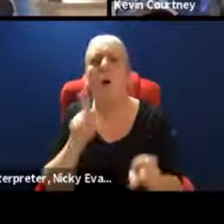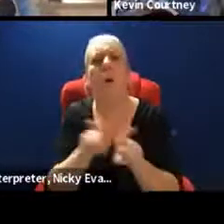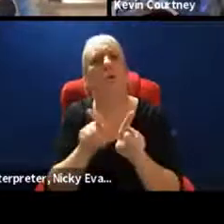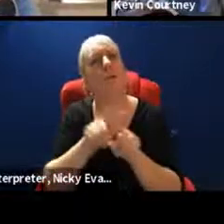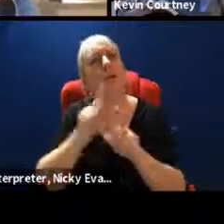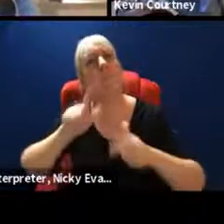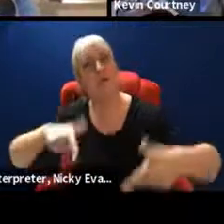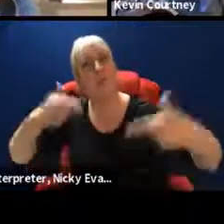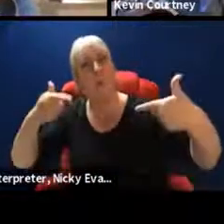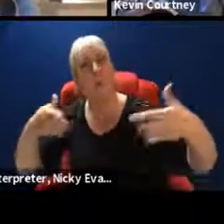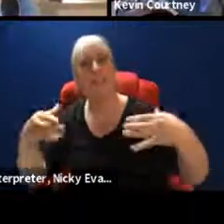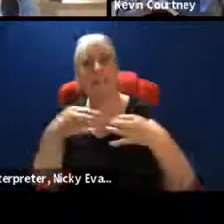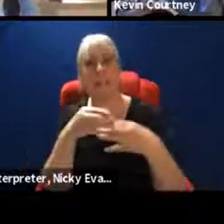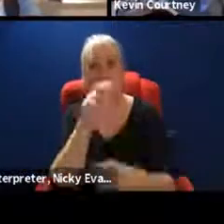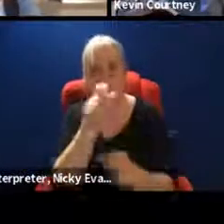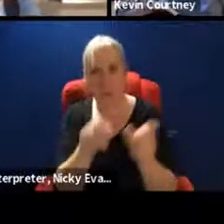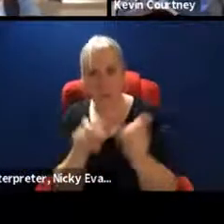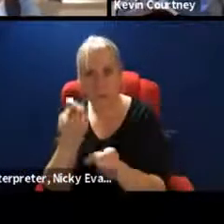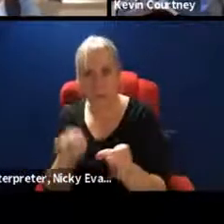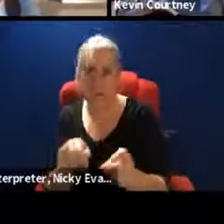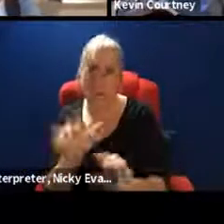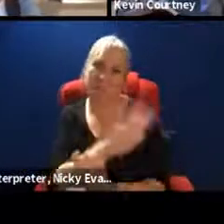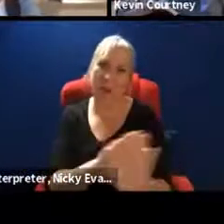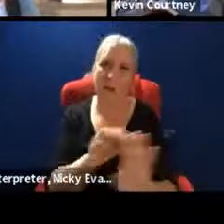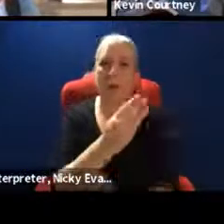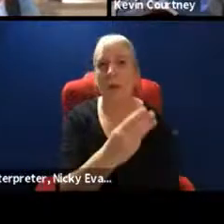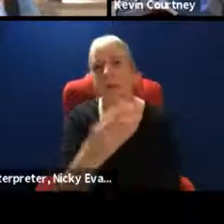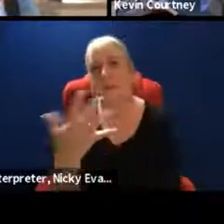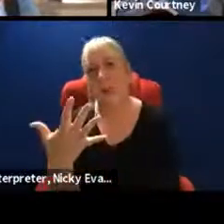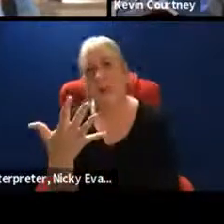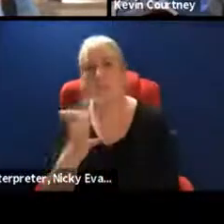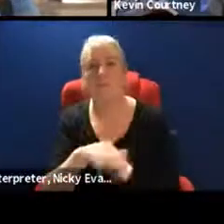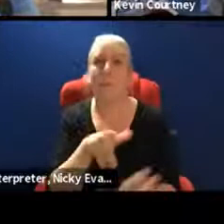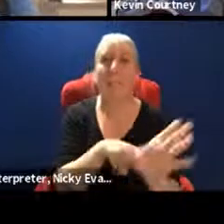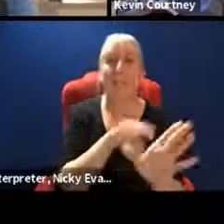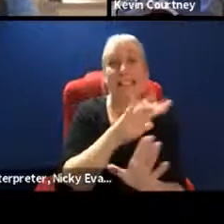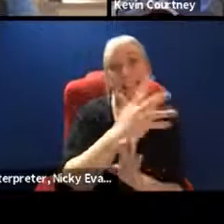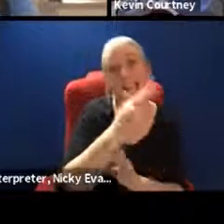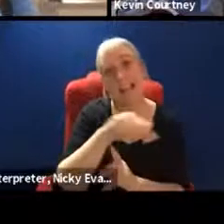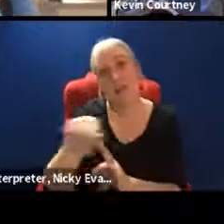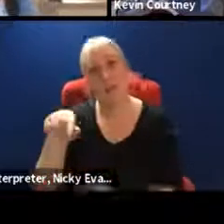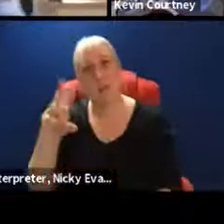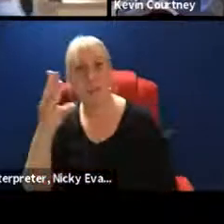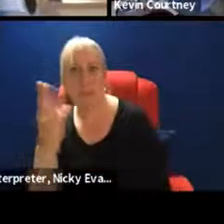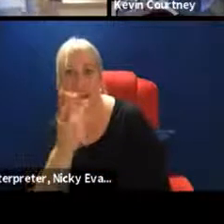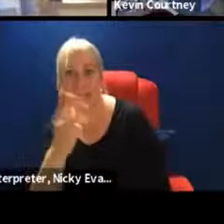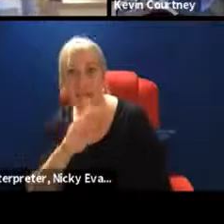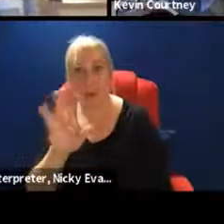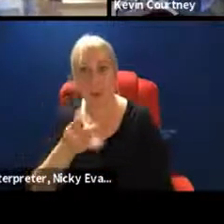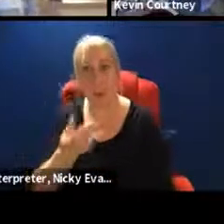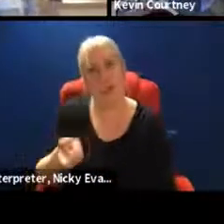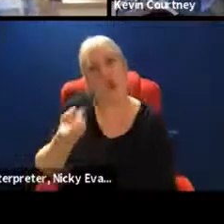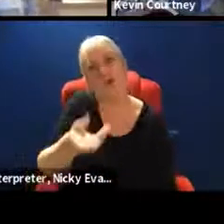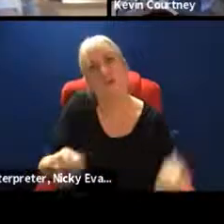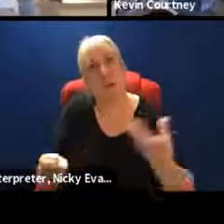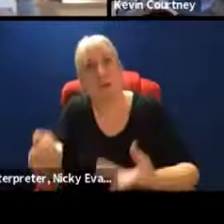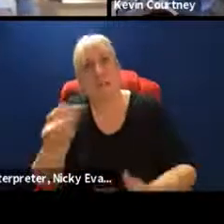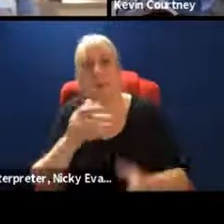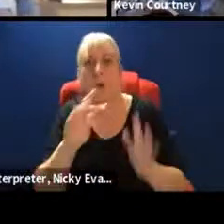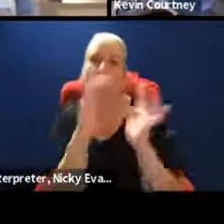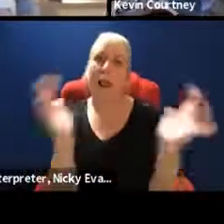students from year 10 to 13, who are all contributing and taking part in online things as well.